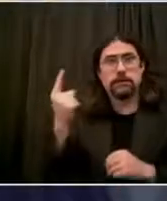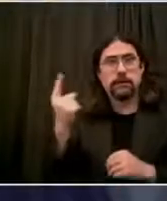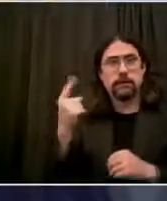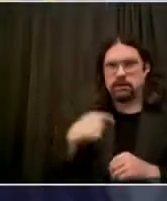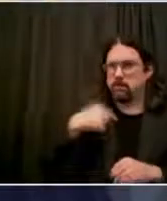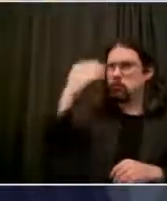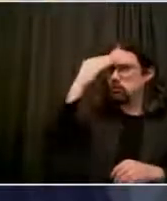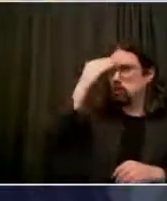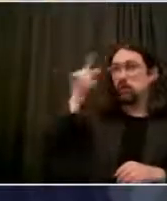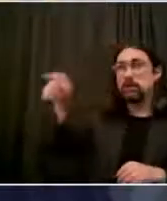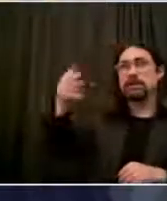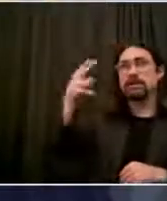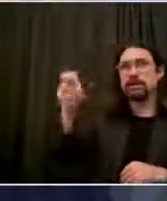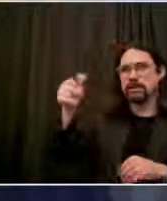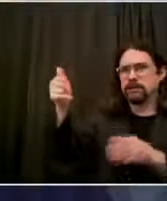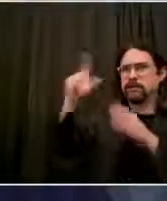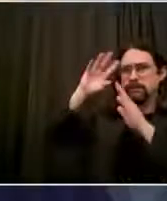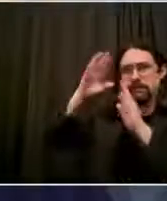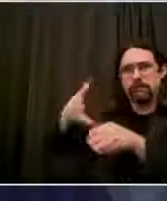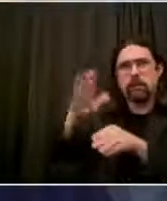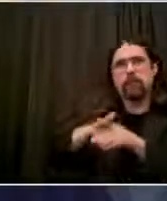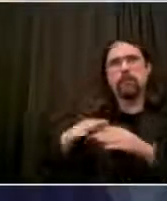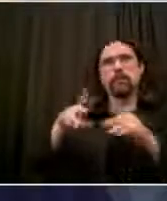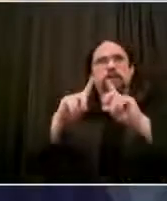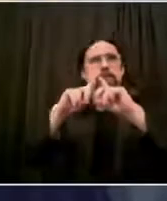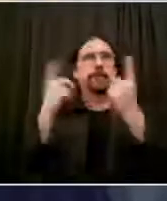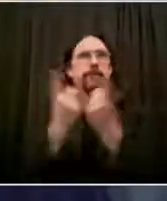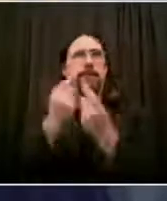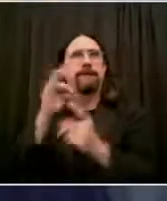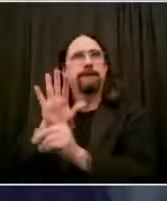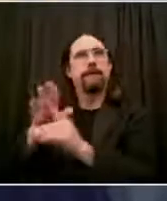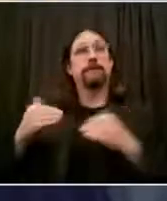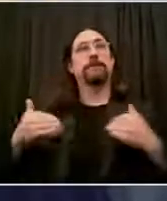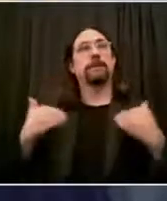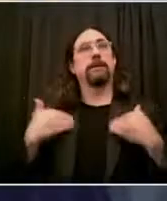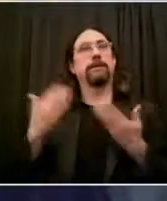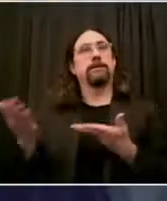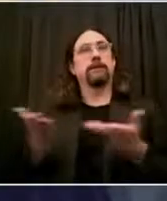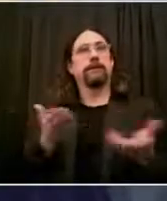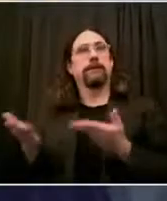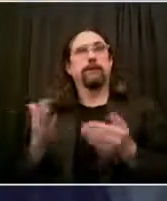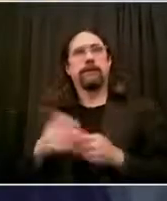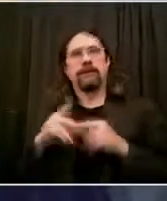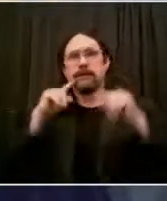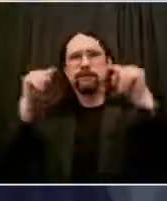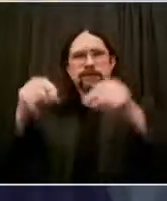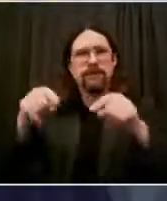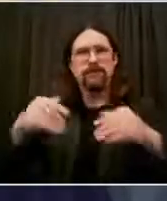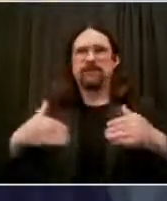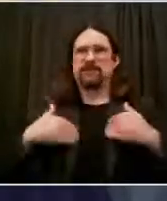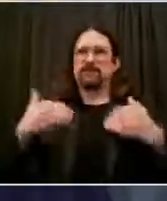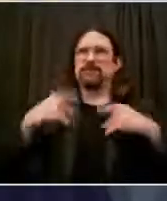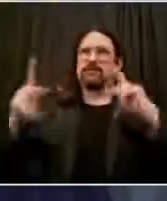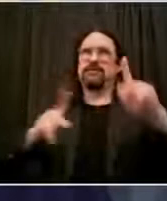on the question of how we can serve youth, which is a central, central concern for faith leaders as well. Phil Thompson. Phil